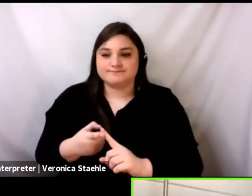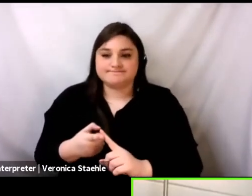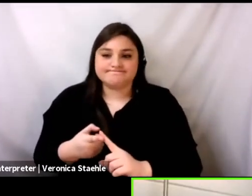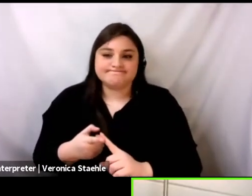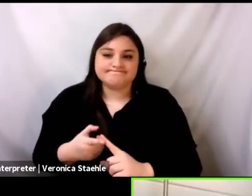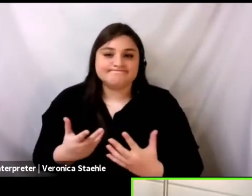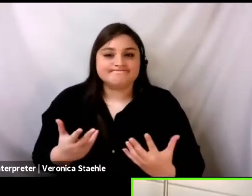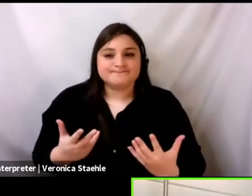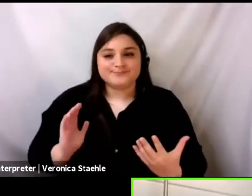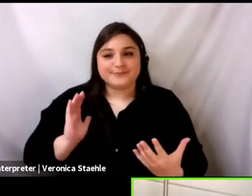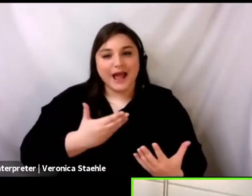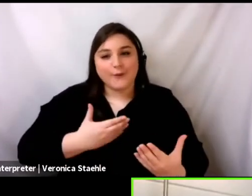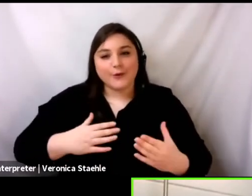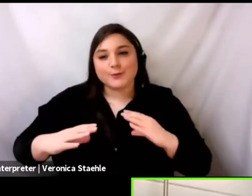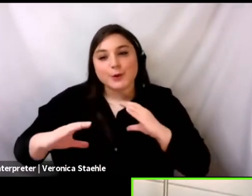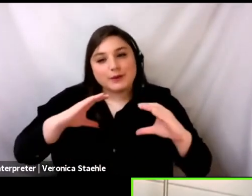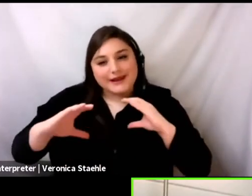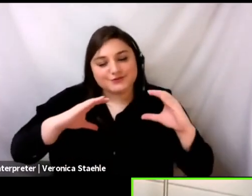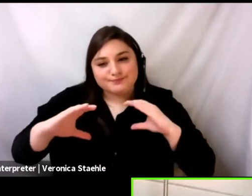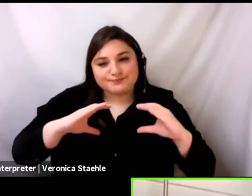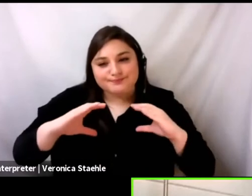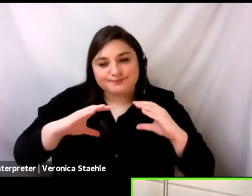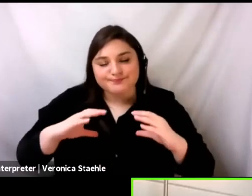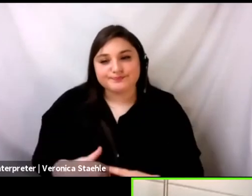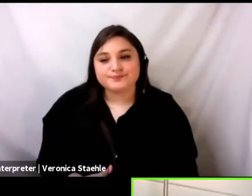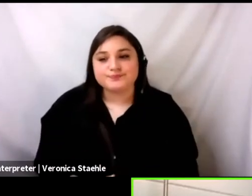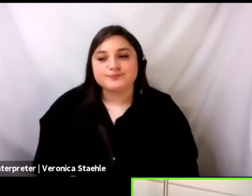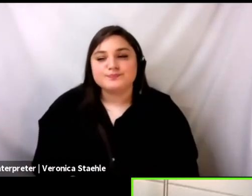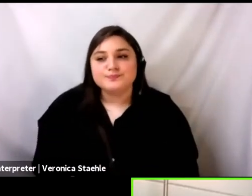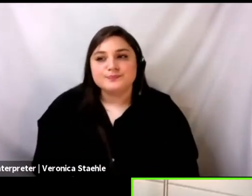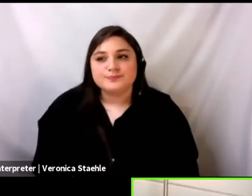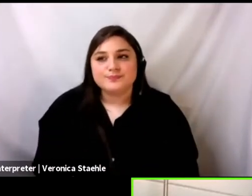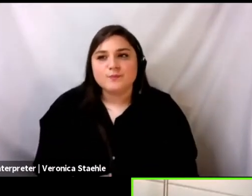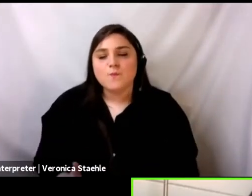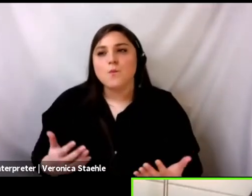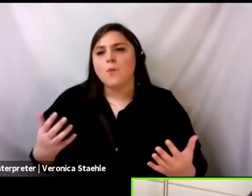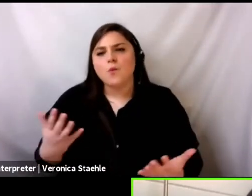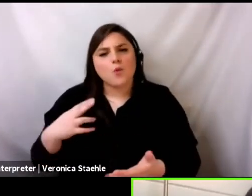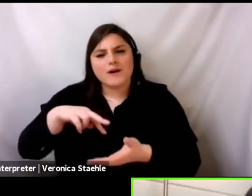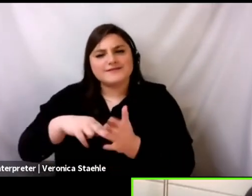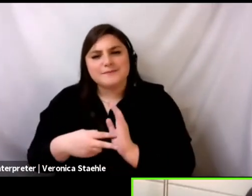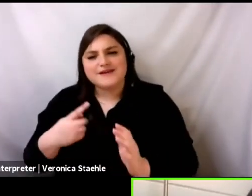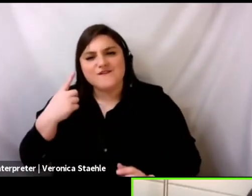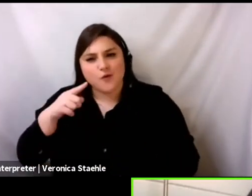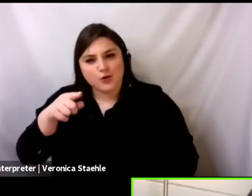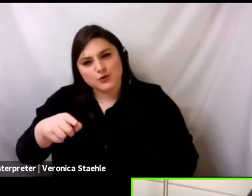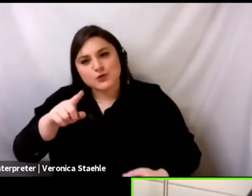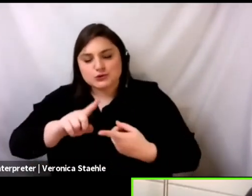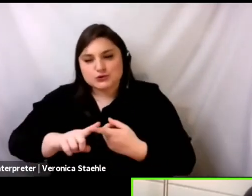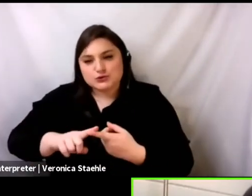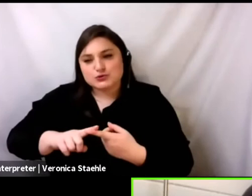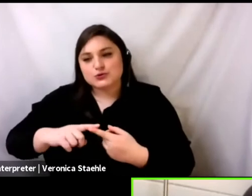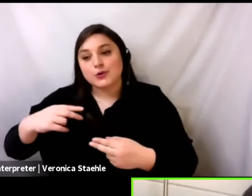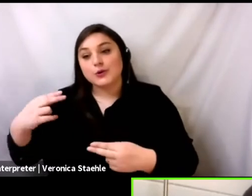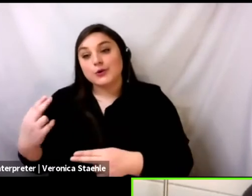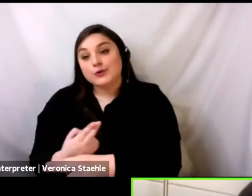also communication, like what it means to, to kind of, uh, use platforms in tandem with maybe, um, our, our